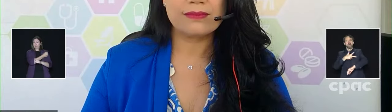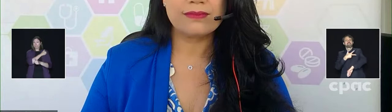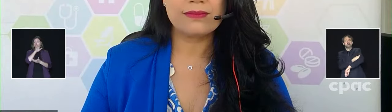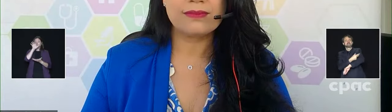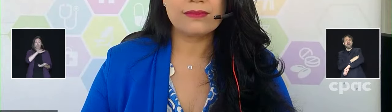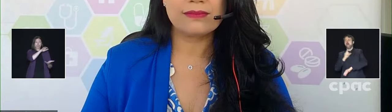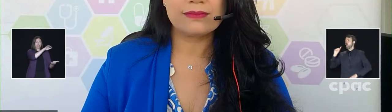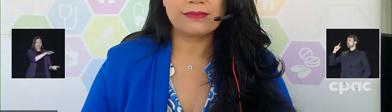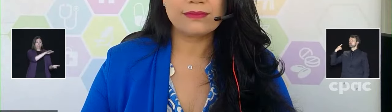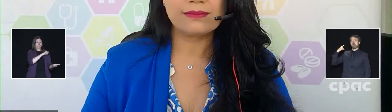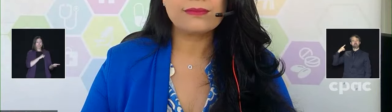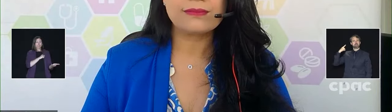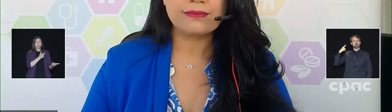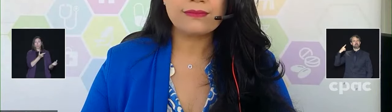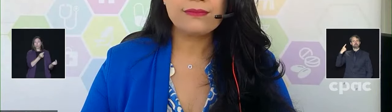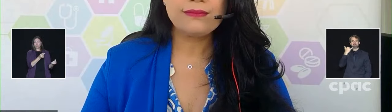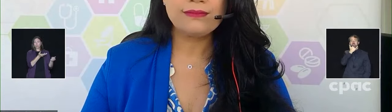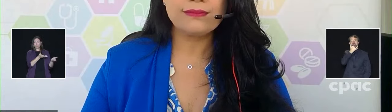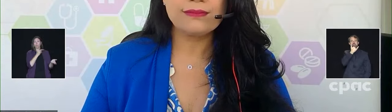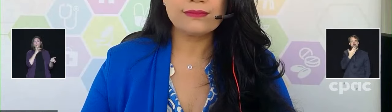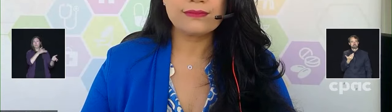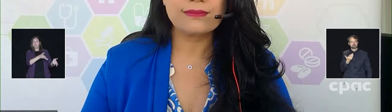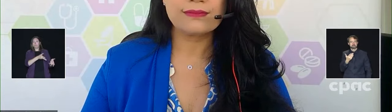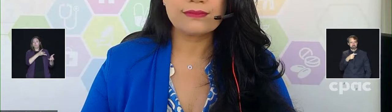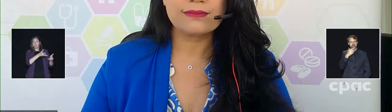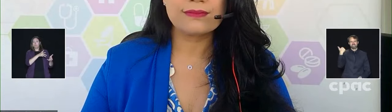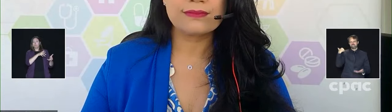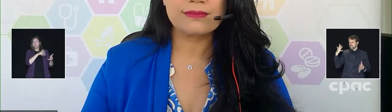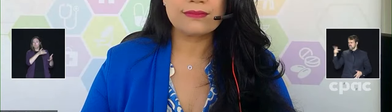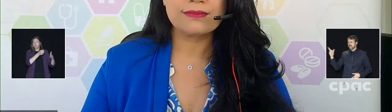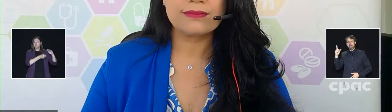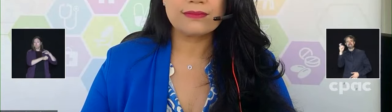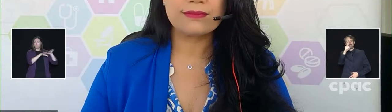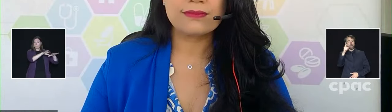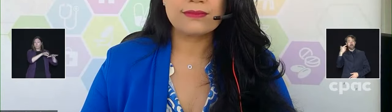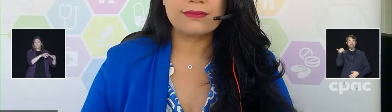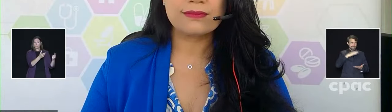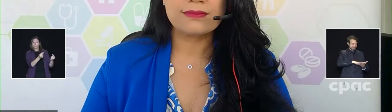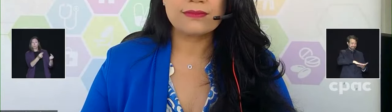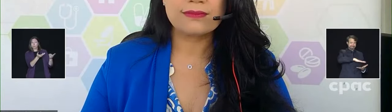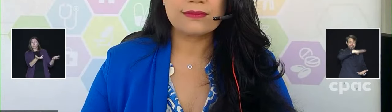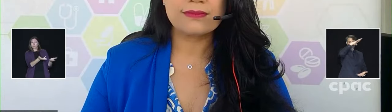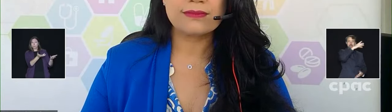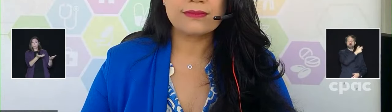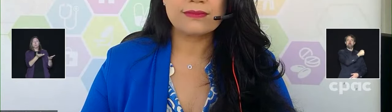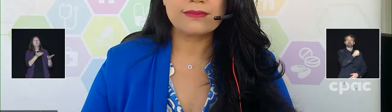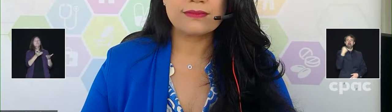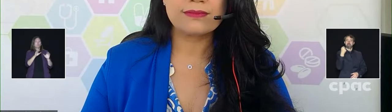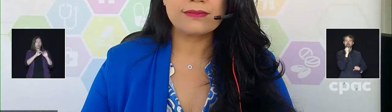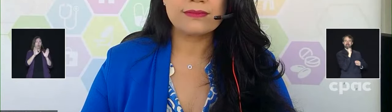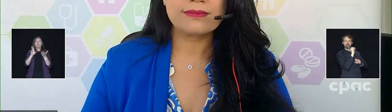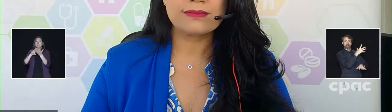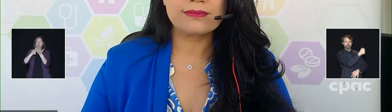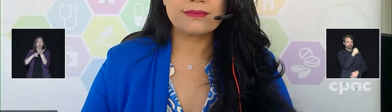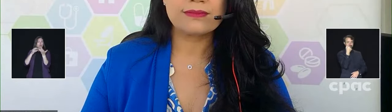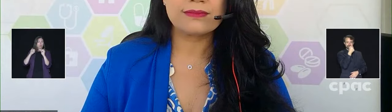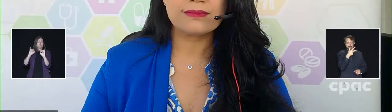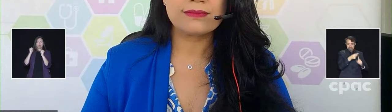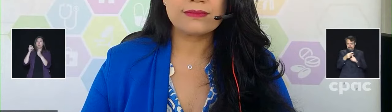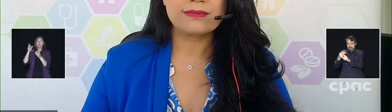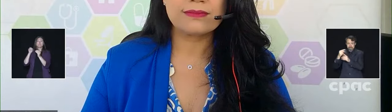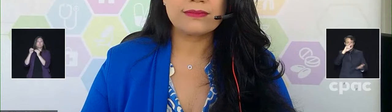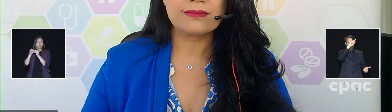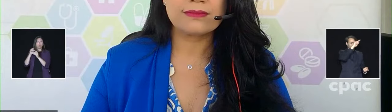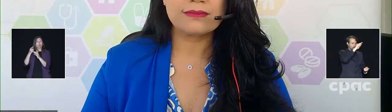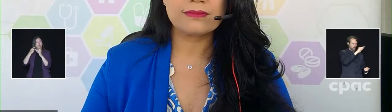raised the question of what we do with the stuff that's already in freezers, but obviously we've got lots of contracts for original vaccines still to arrive in